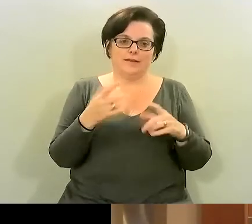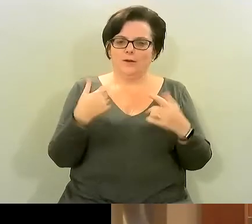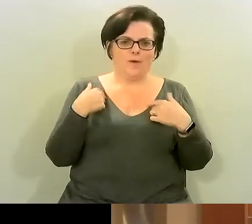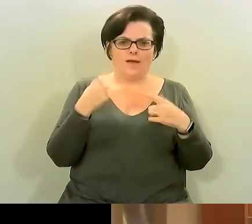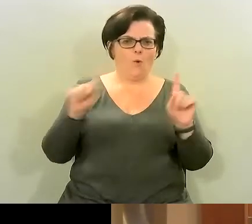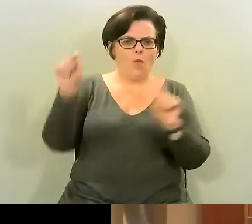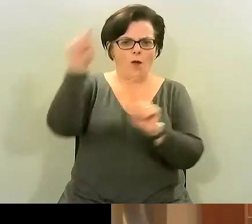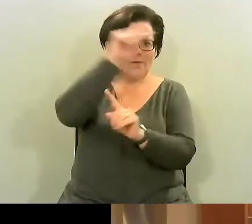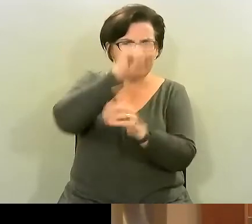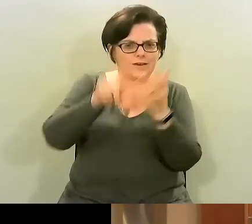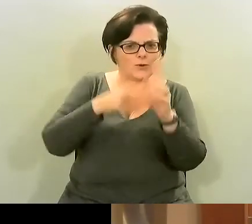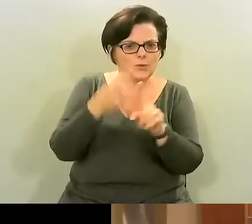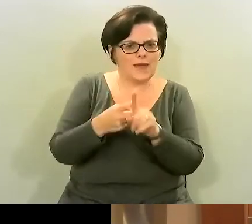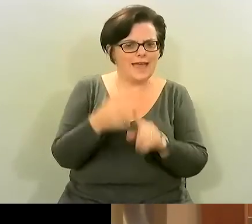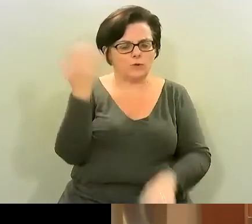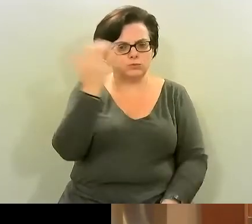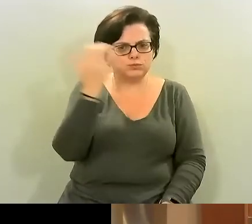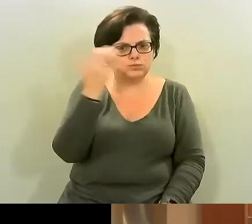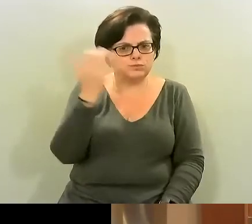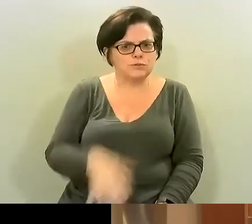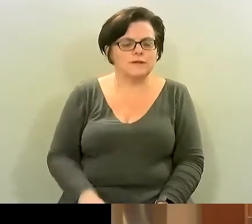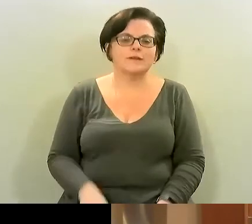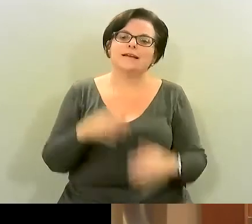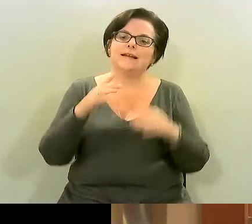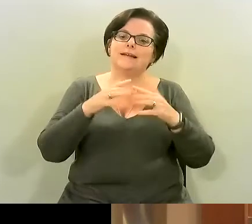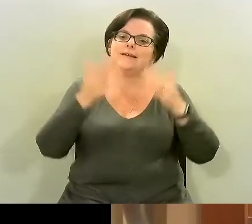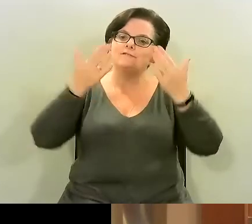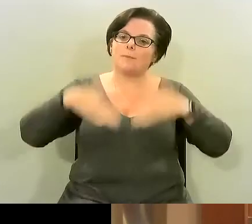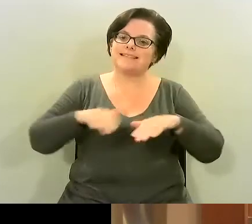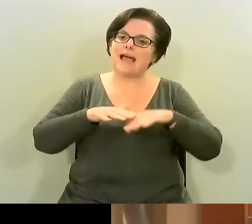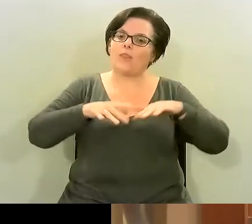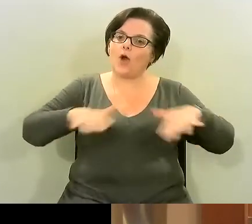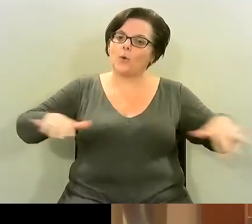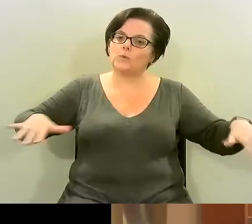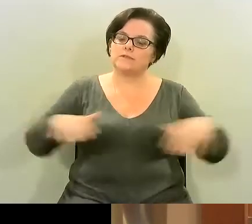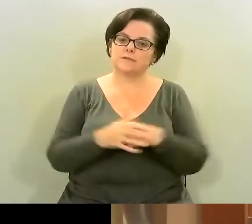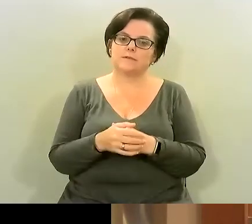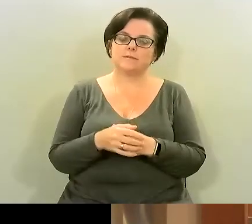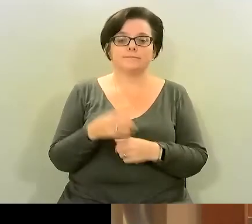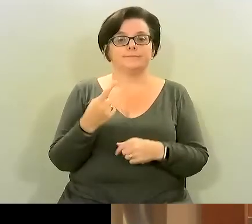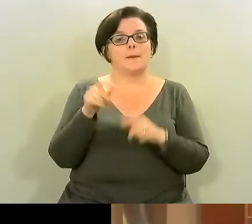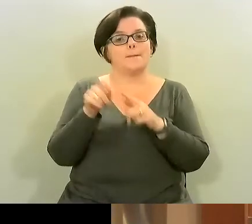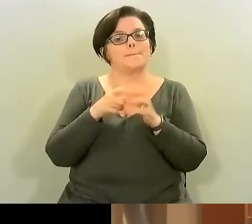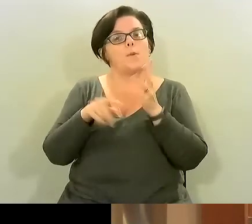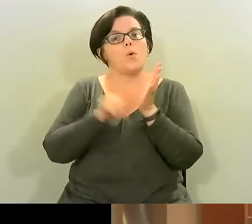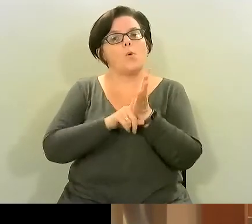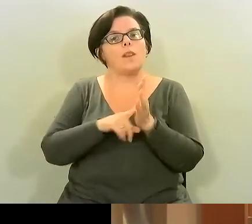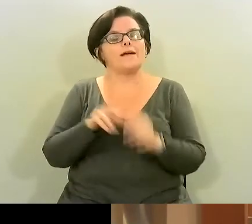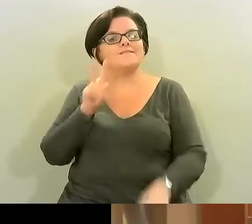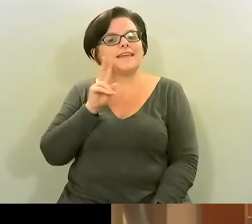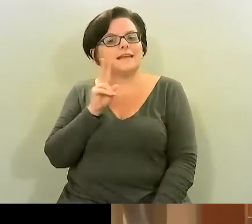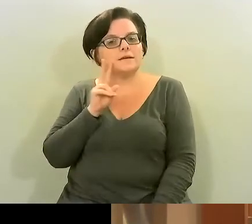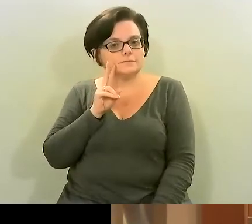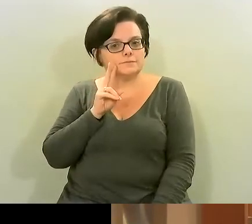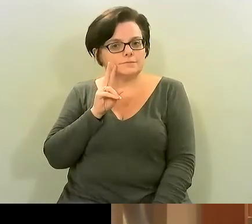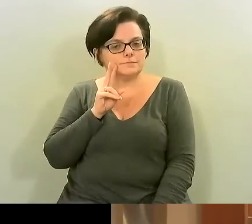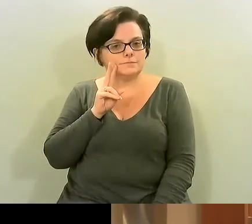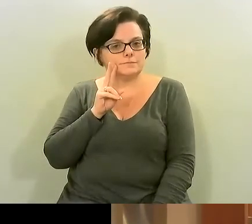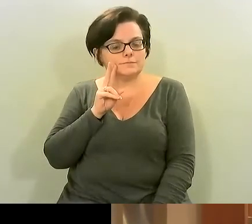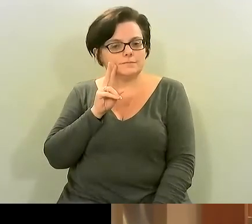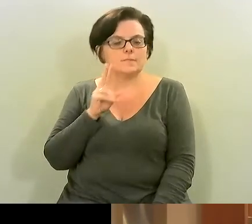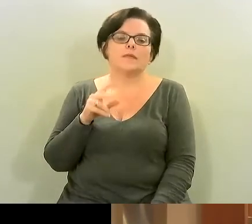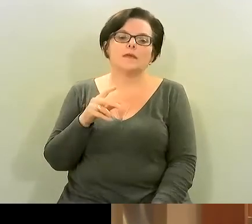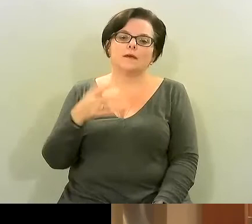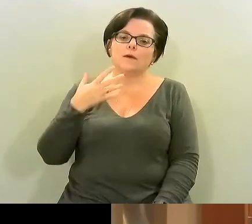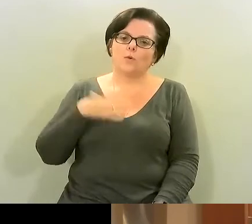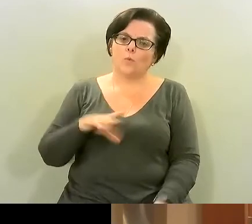umar it's it's fabulous um uh paul's vegan and would like to kind of keep as close